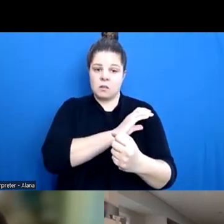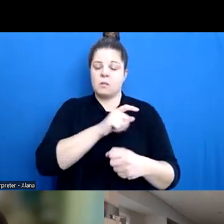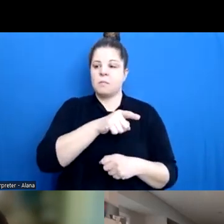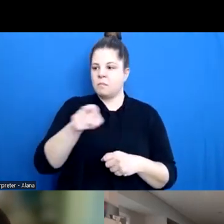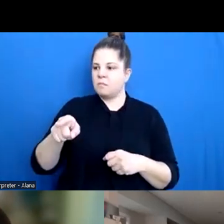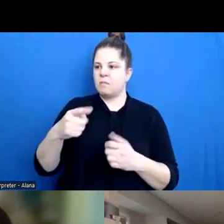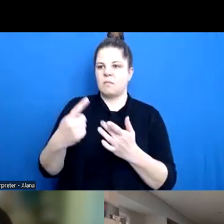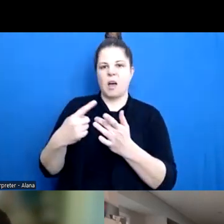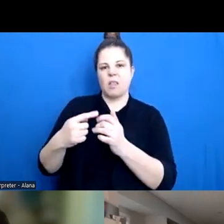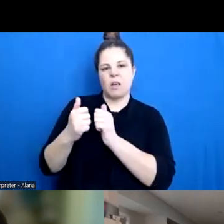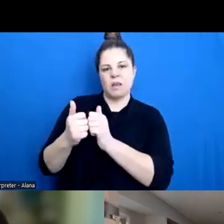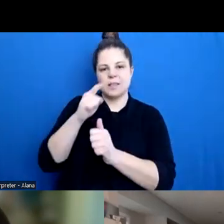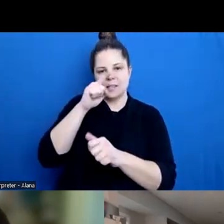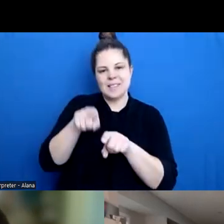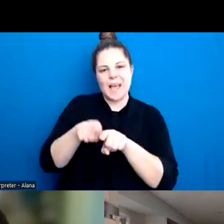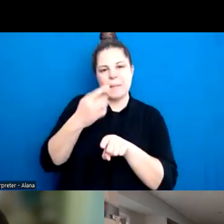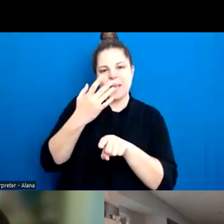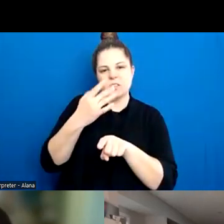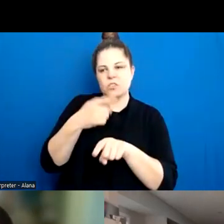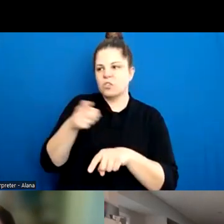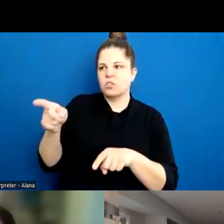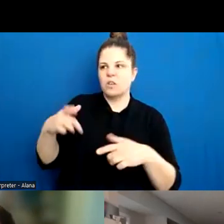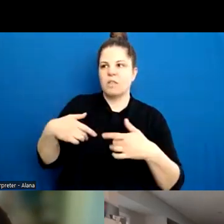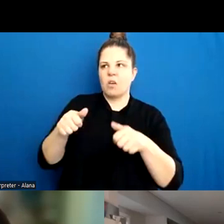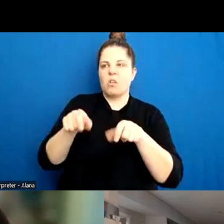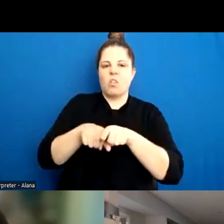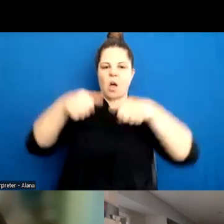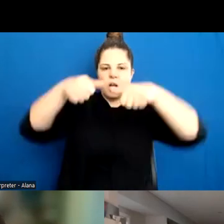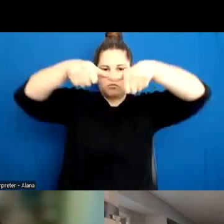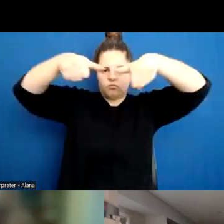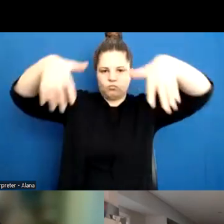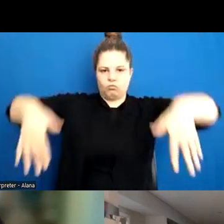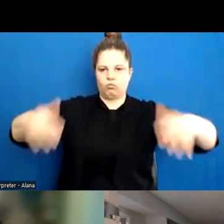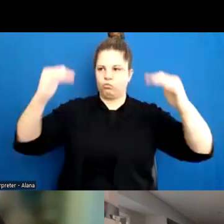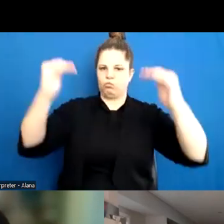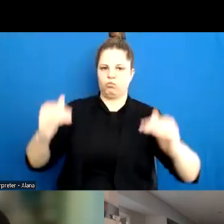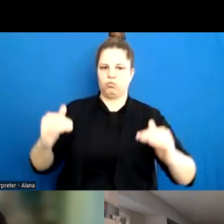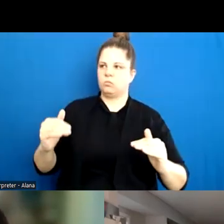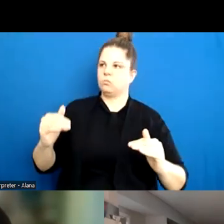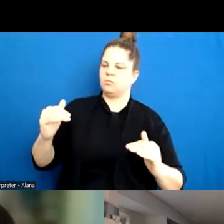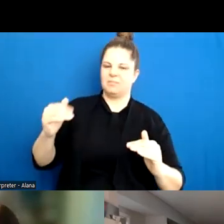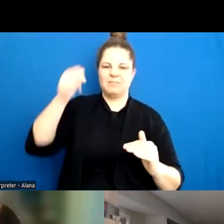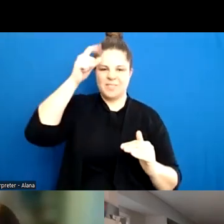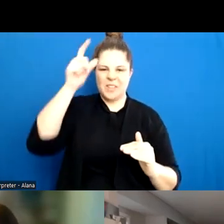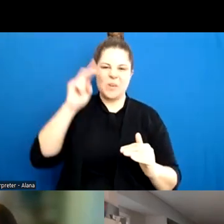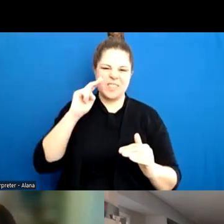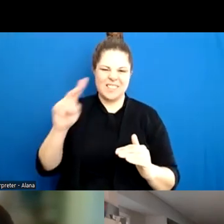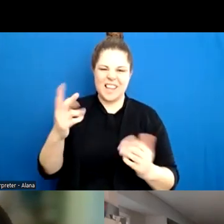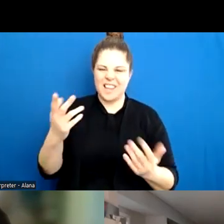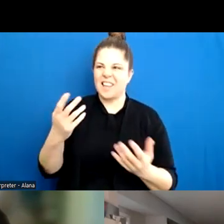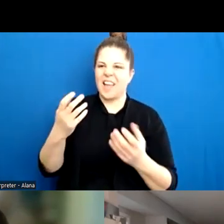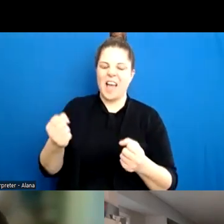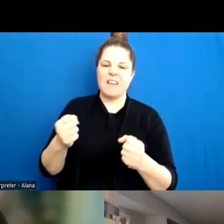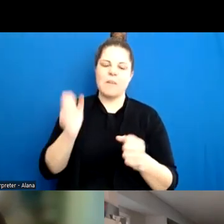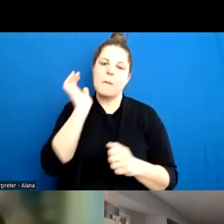well, so it's kind of that social hierarchy that you see, particularly in adolescence, like, you know, the whole Mean Girls movies and that sort of thing, where the